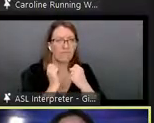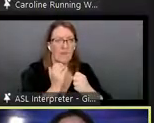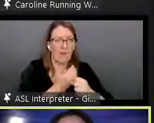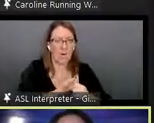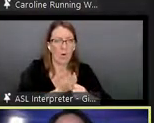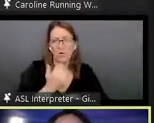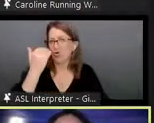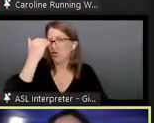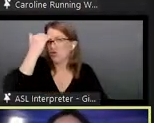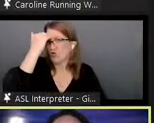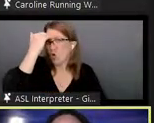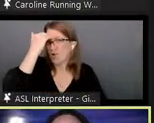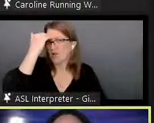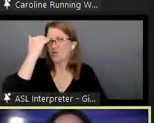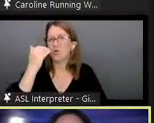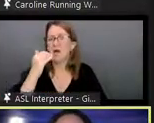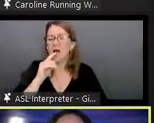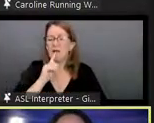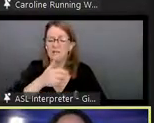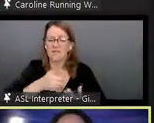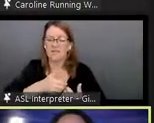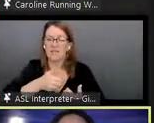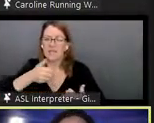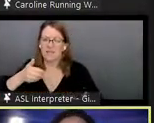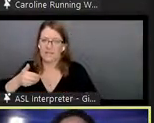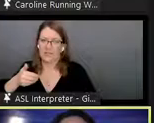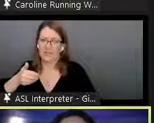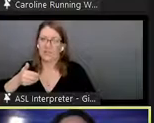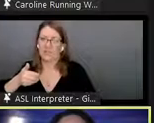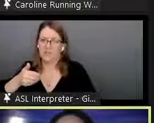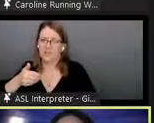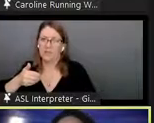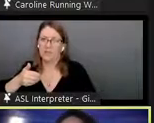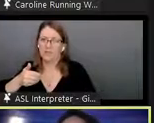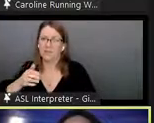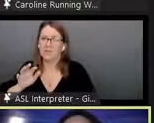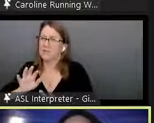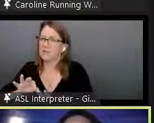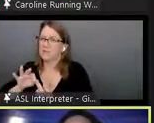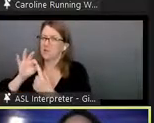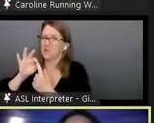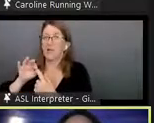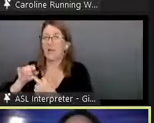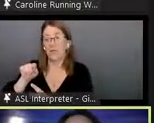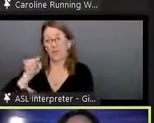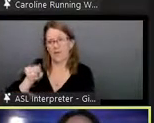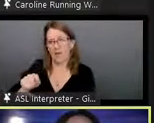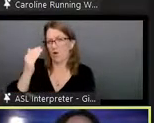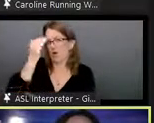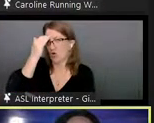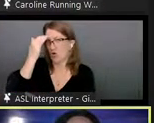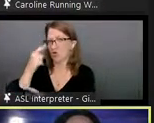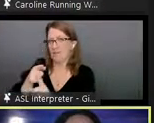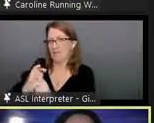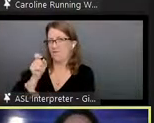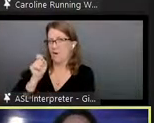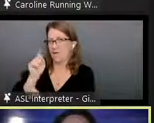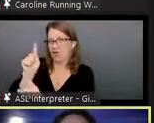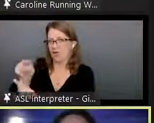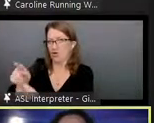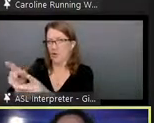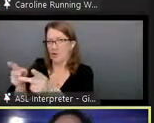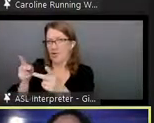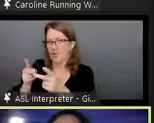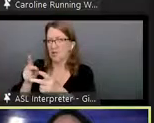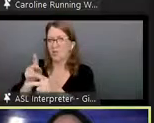as separable and distinct right that this knowledge came from a particular place that we don't collapse all knowledge